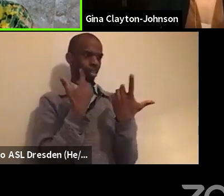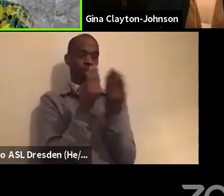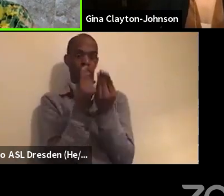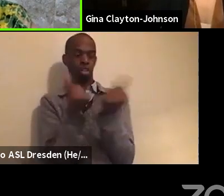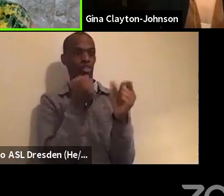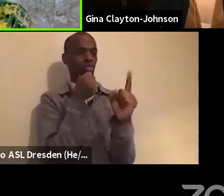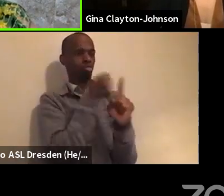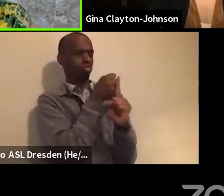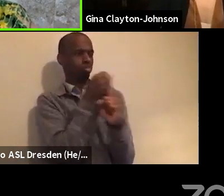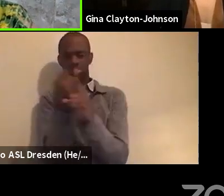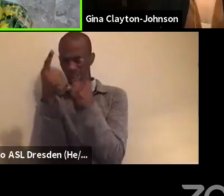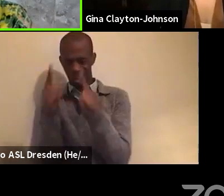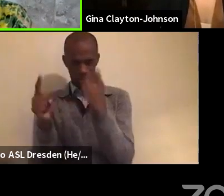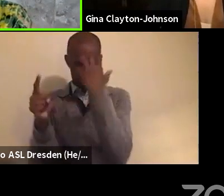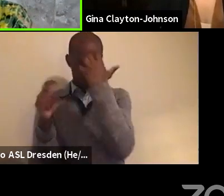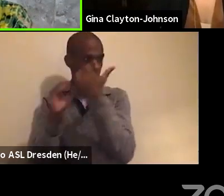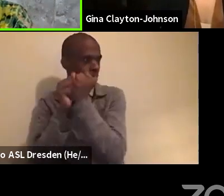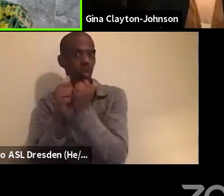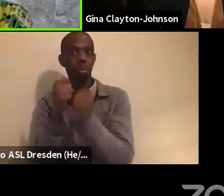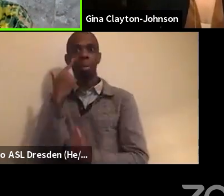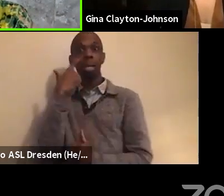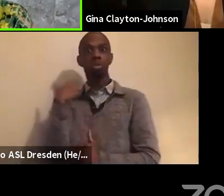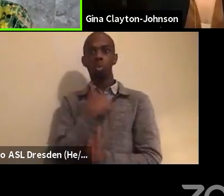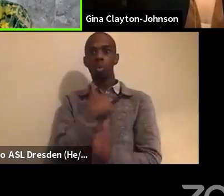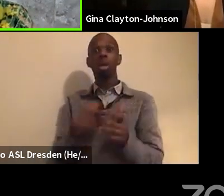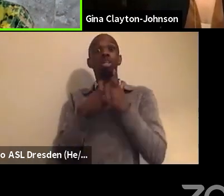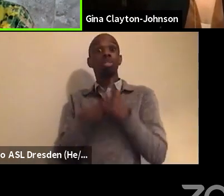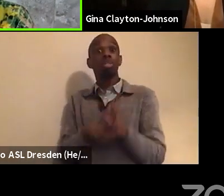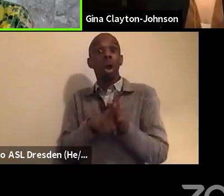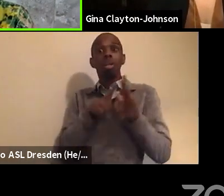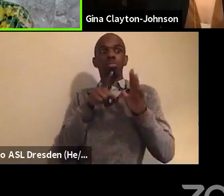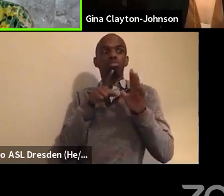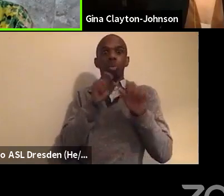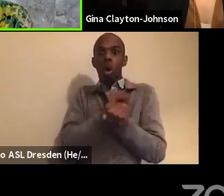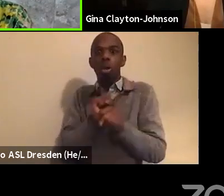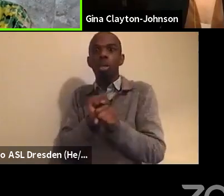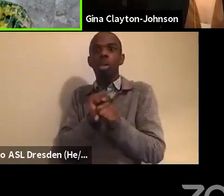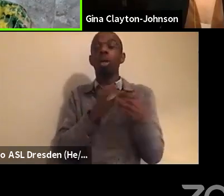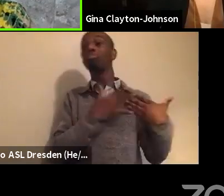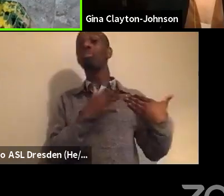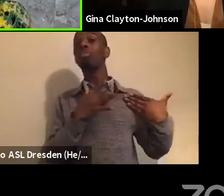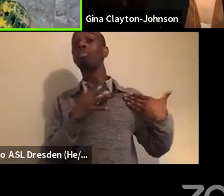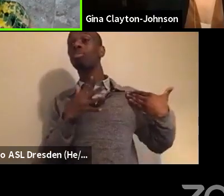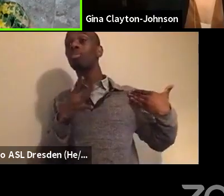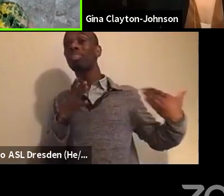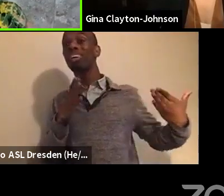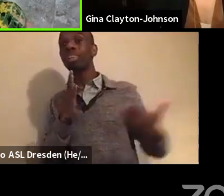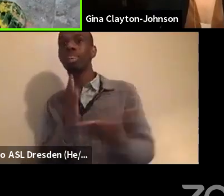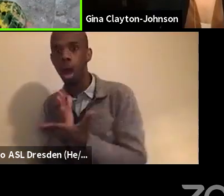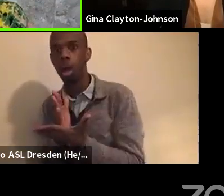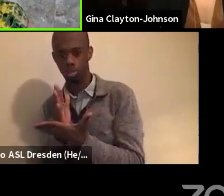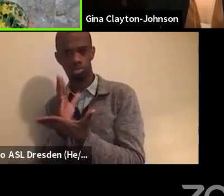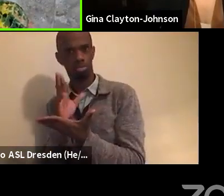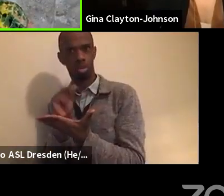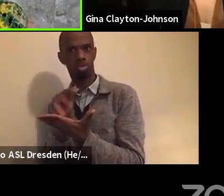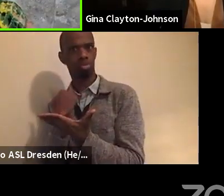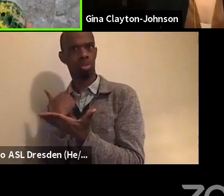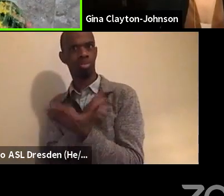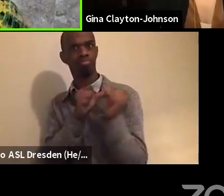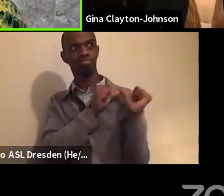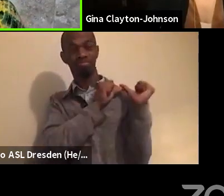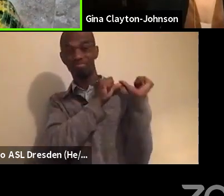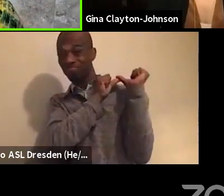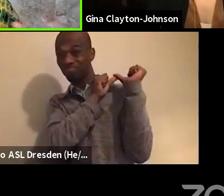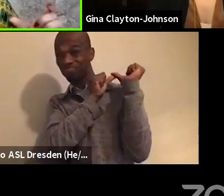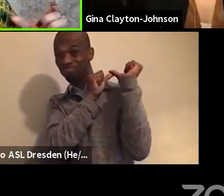just because we fell out the headlines, didn't mean that we stopped, we were consistent and constant